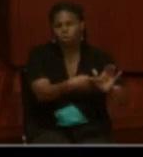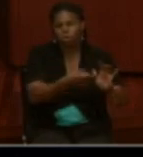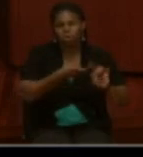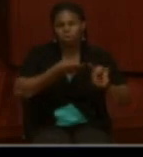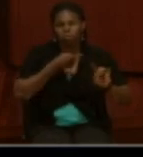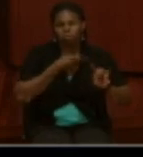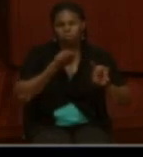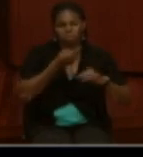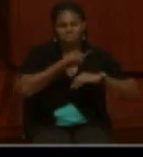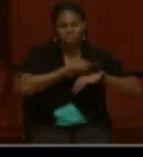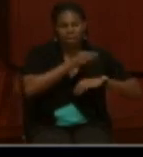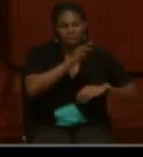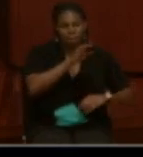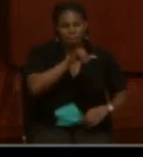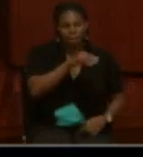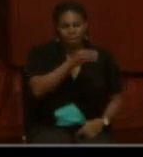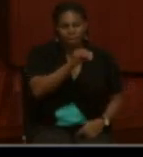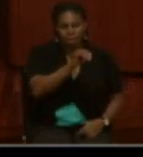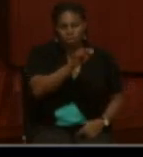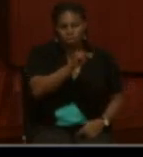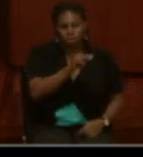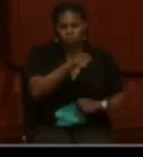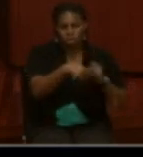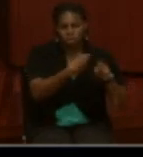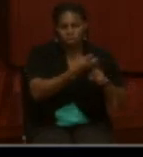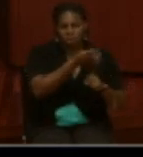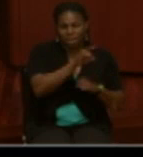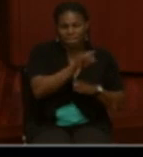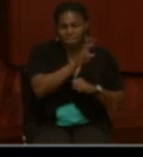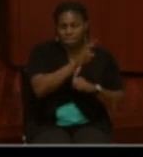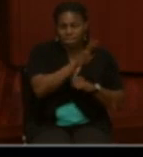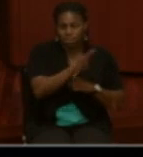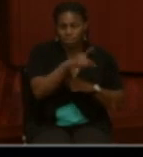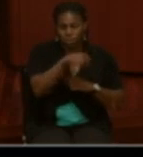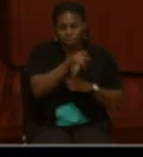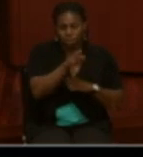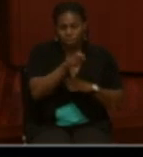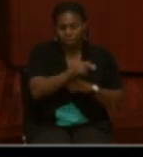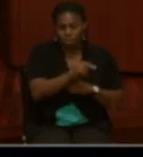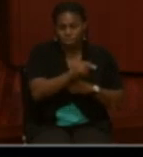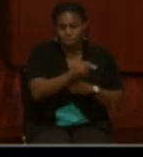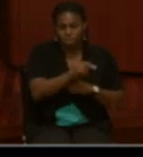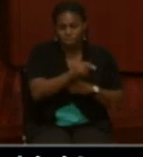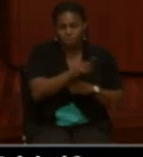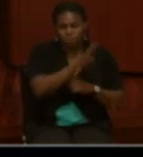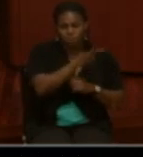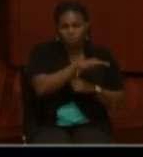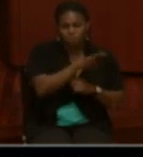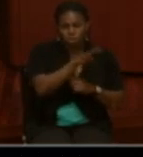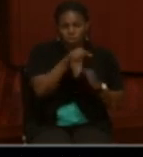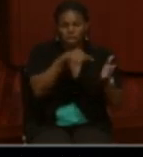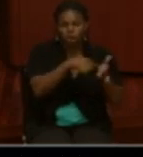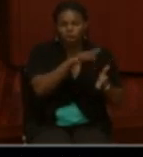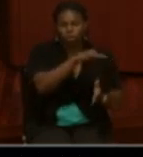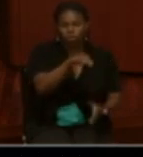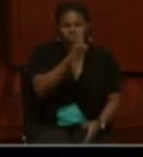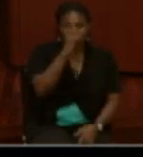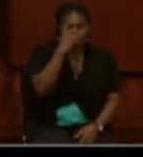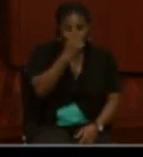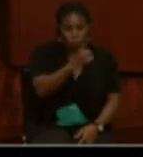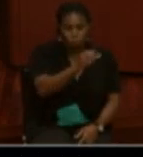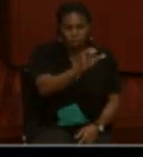muster roll dated May and June, 1864, that Patterson owed the U.S. government 44 cents for one canteen.